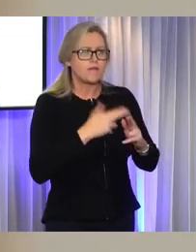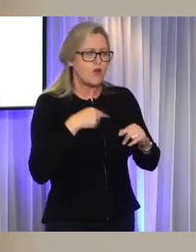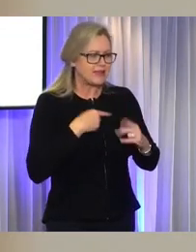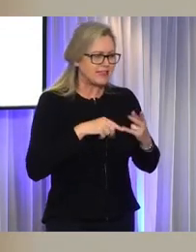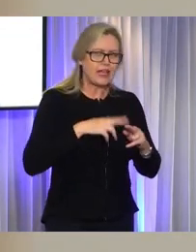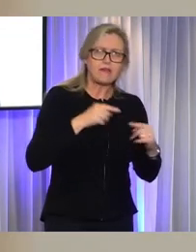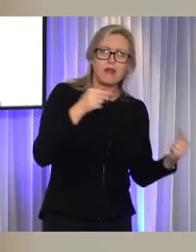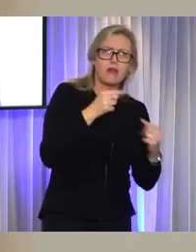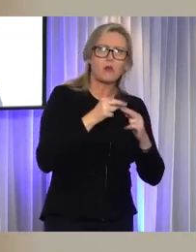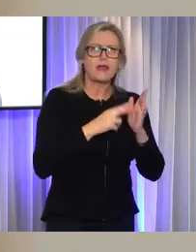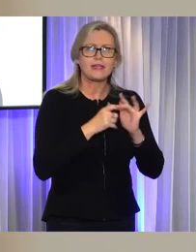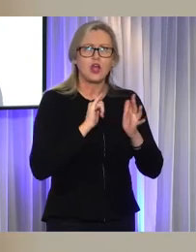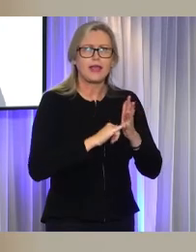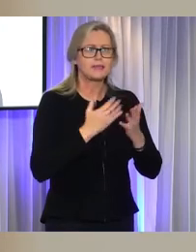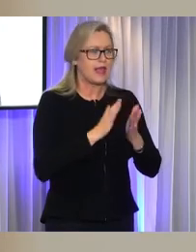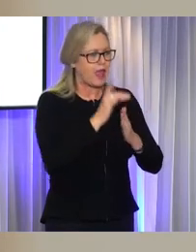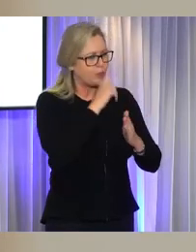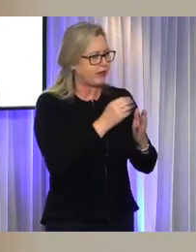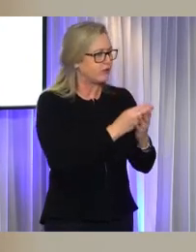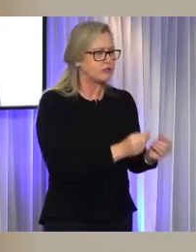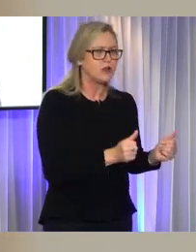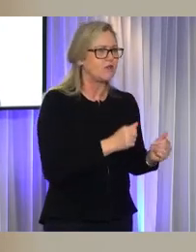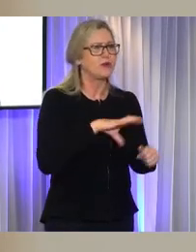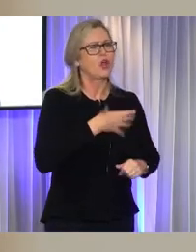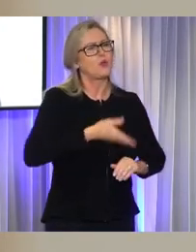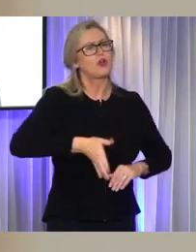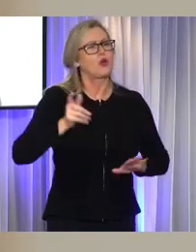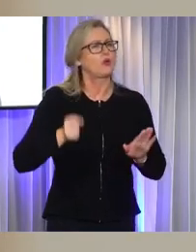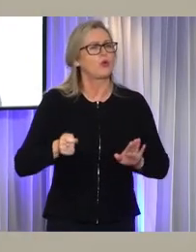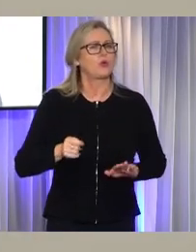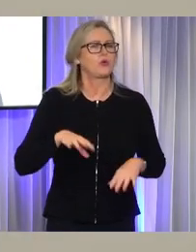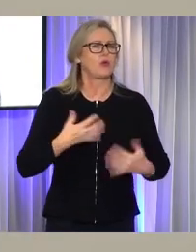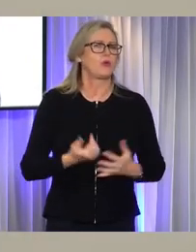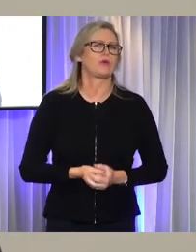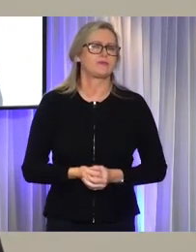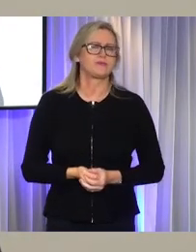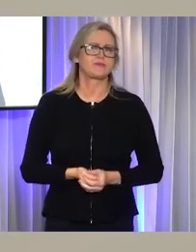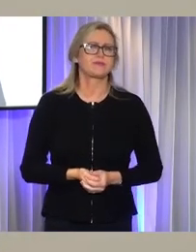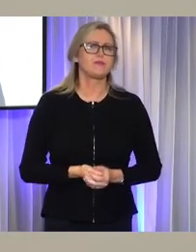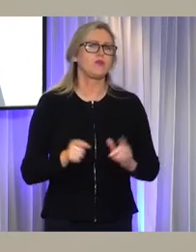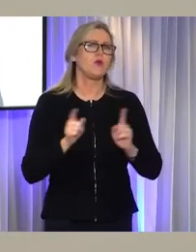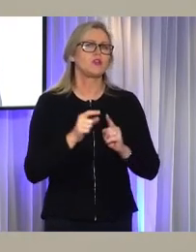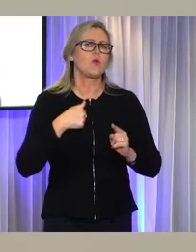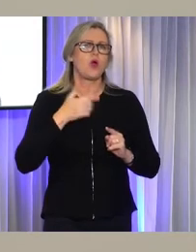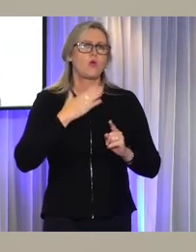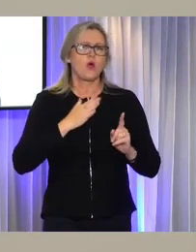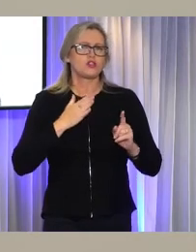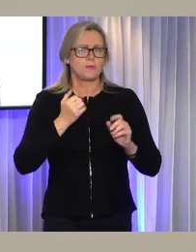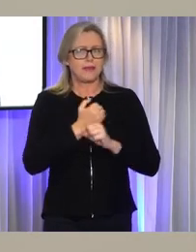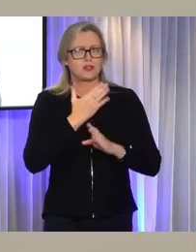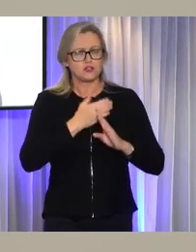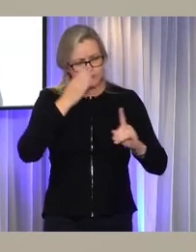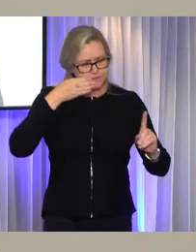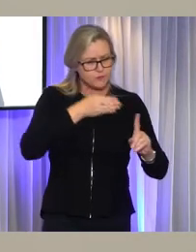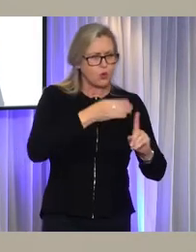NDIS. The last thing we want to do is be sending people to court. I'm also determined to zero in on those rent seekers